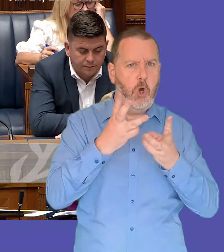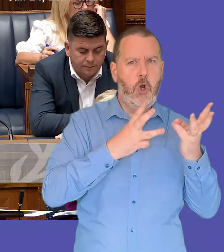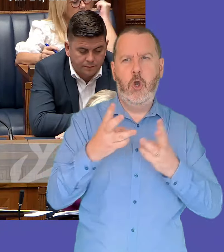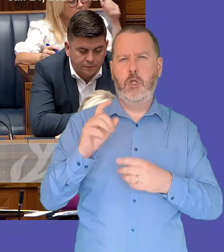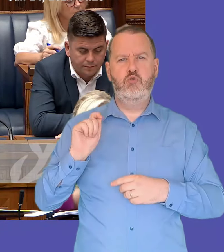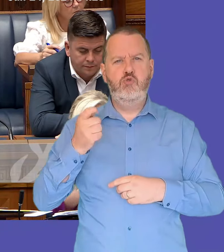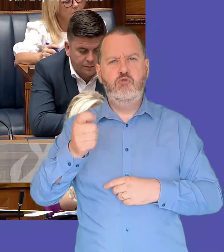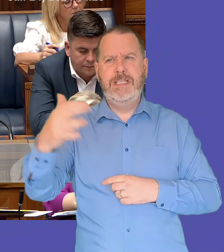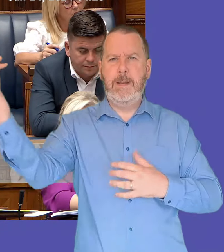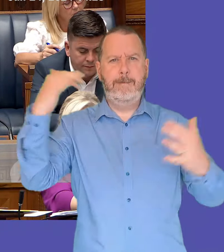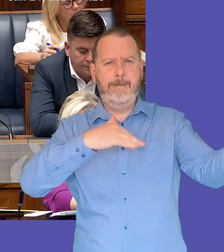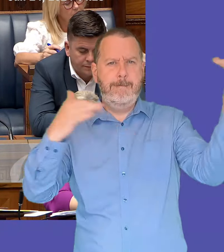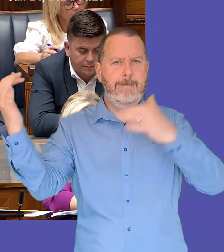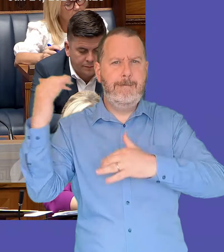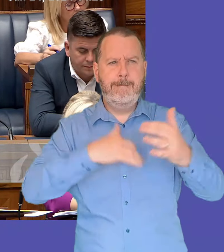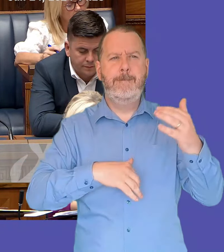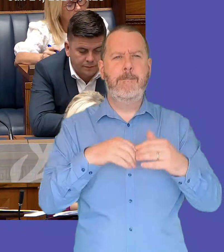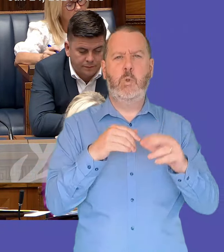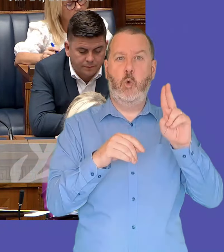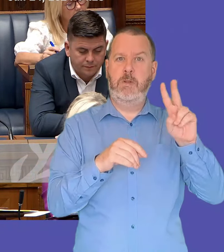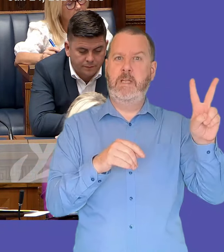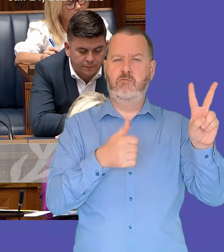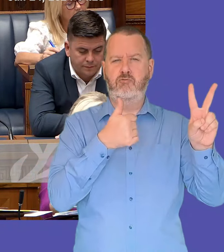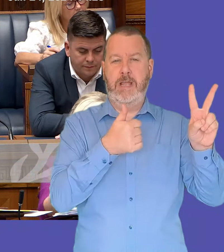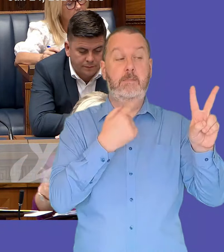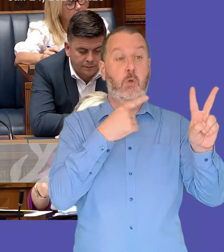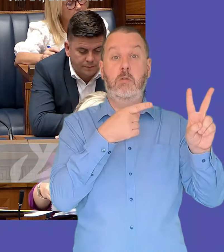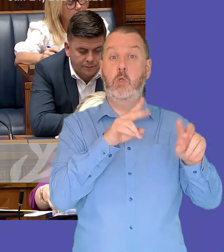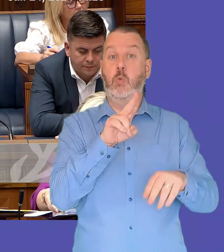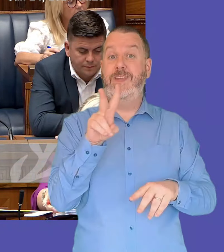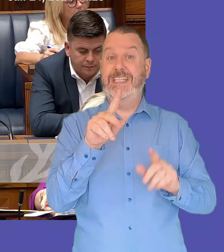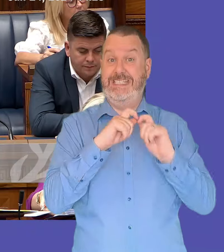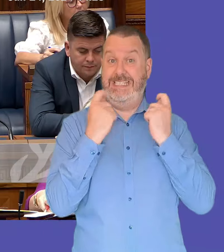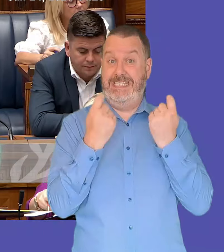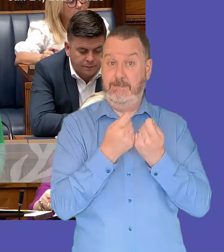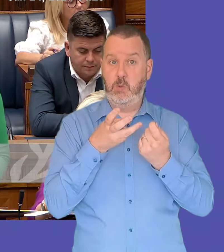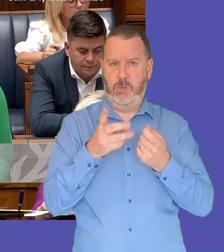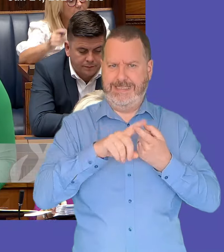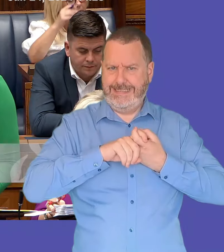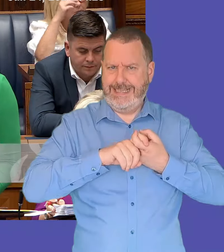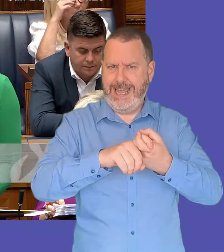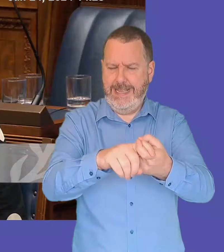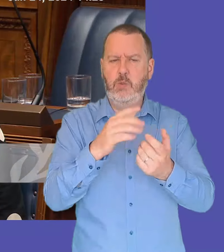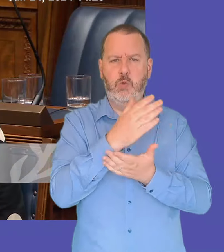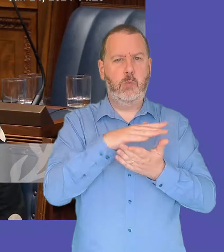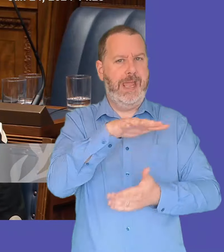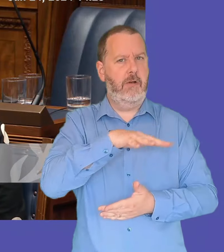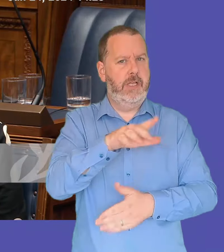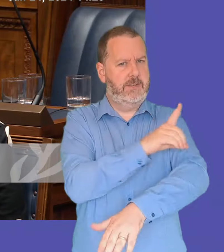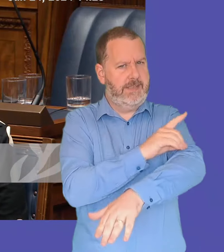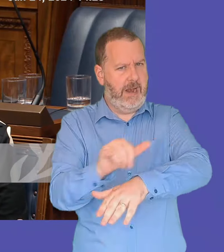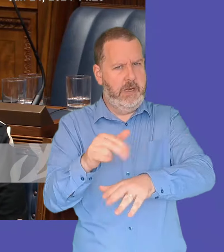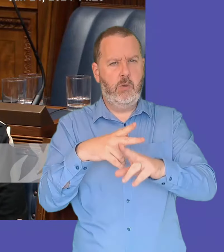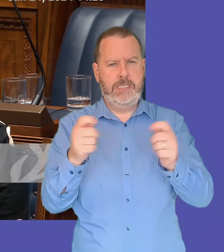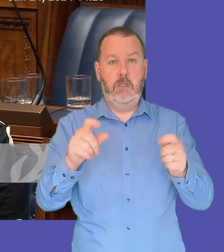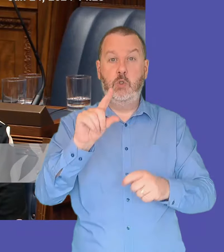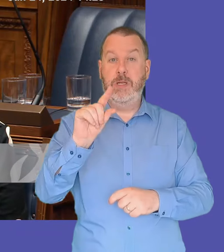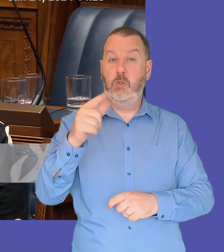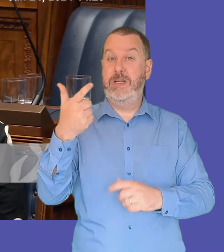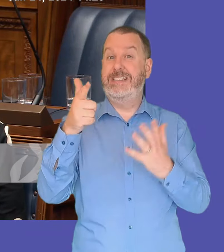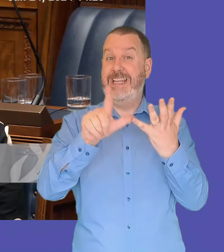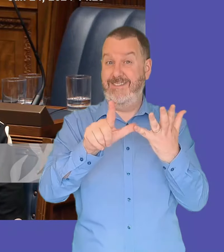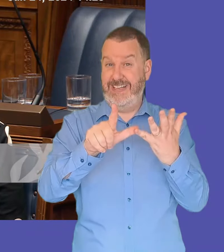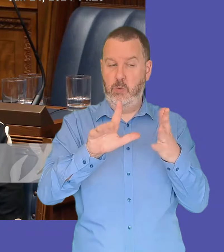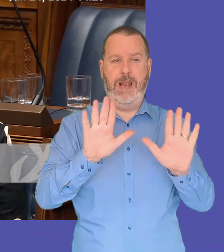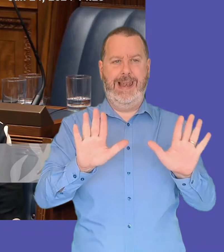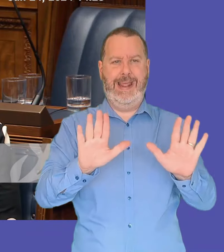the urban villages team will be operating in dairy throughout an area of bishop street and balksade until at least 2027 to allow the planet capital